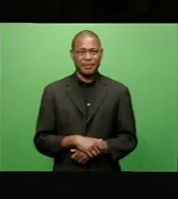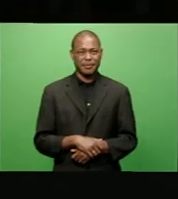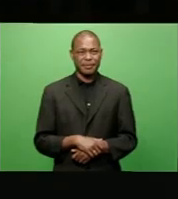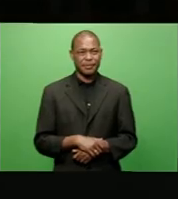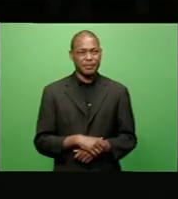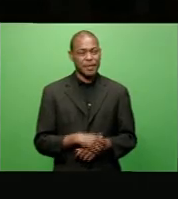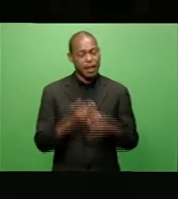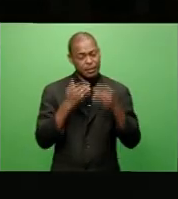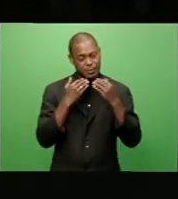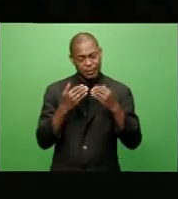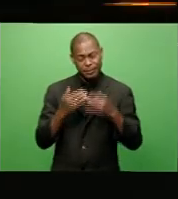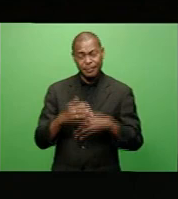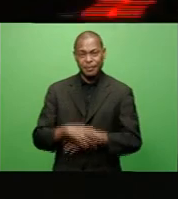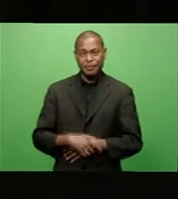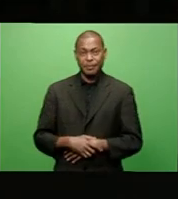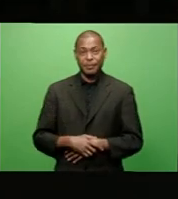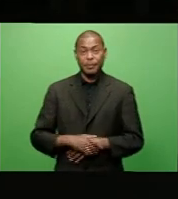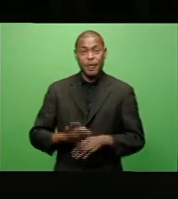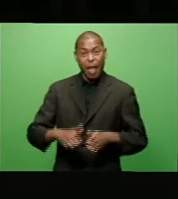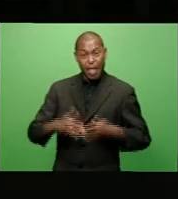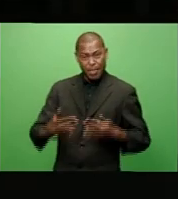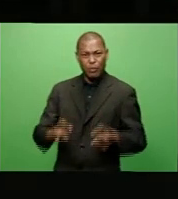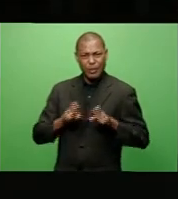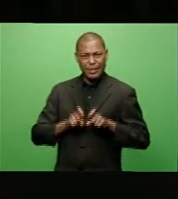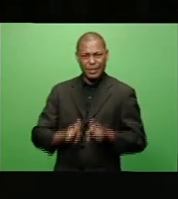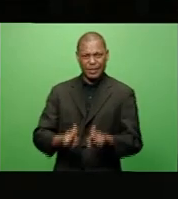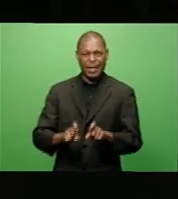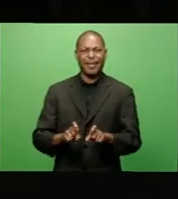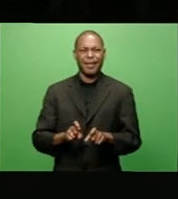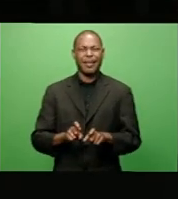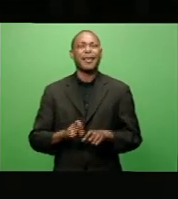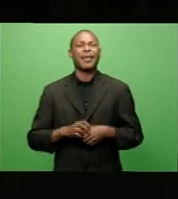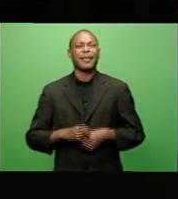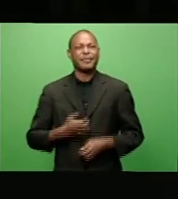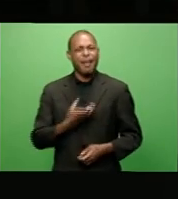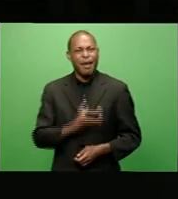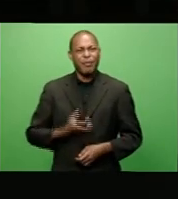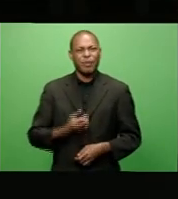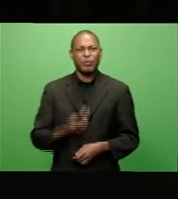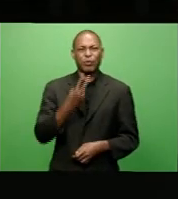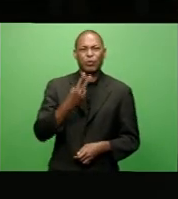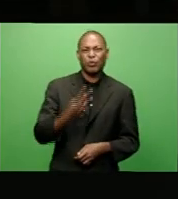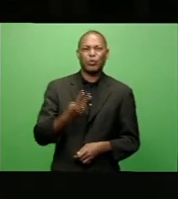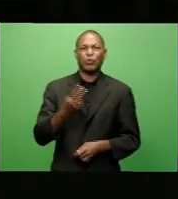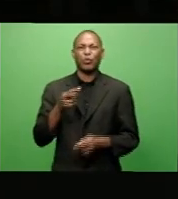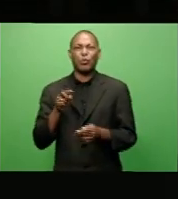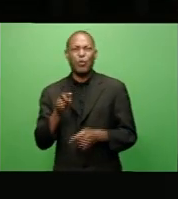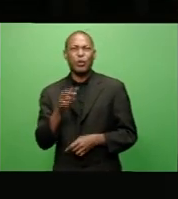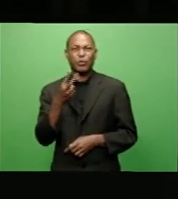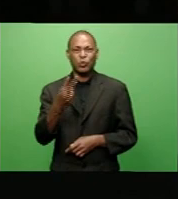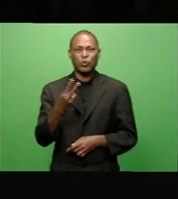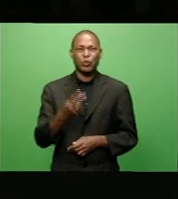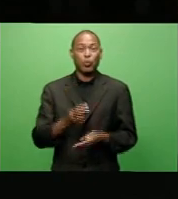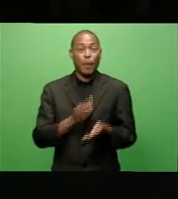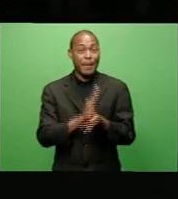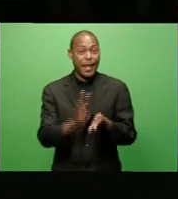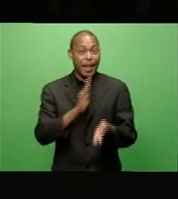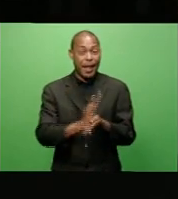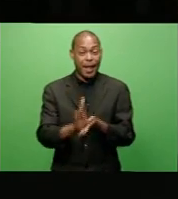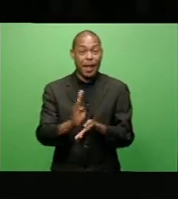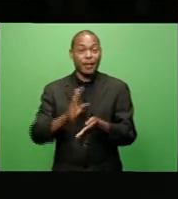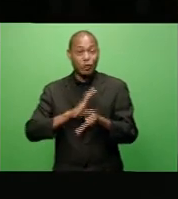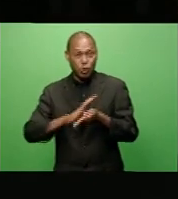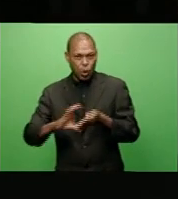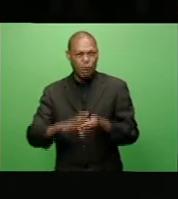Foreign Reserve, for the time being, remains at a comfortable level at around $2.2 billion. And this is sufficient to cover